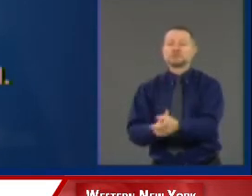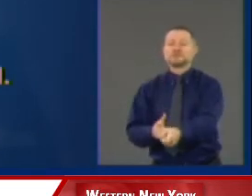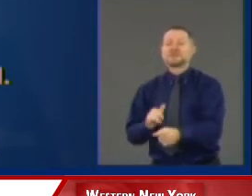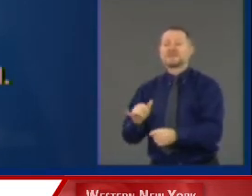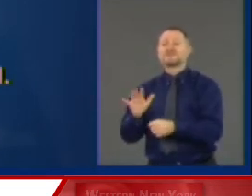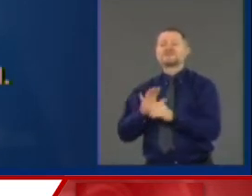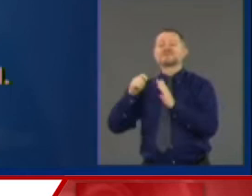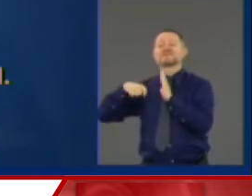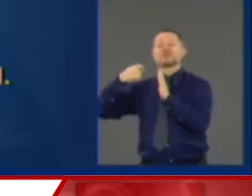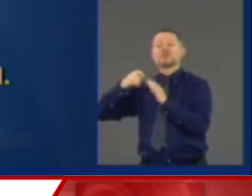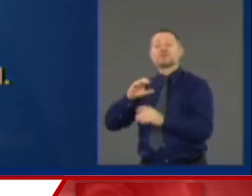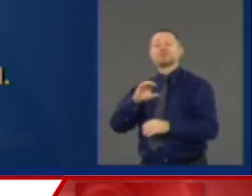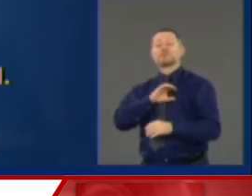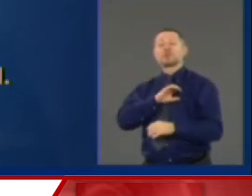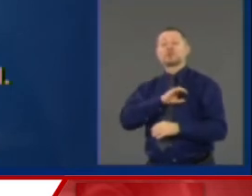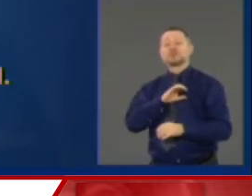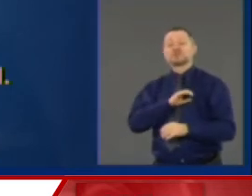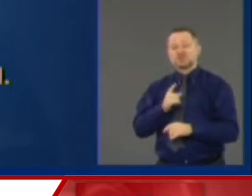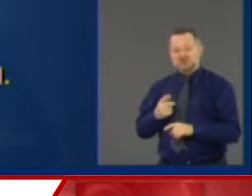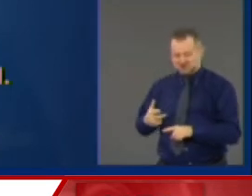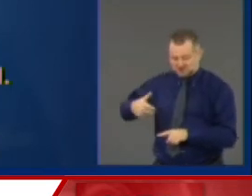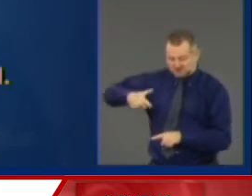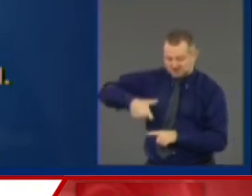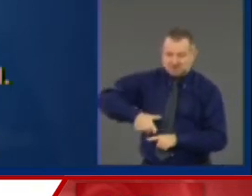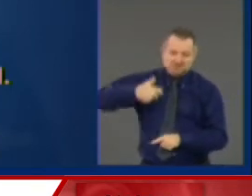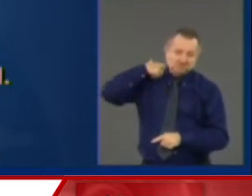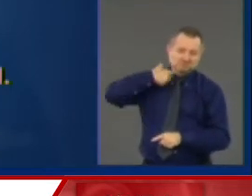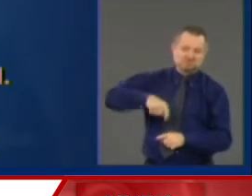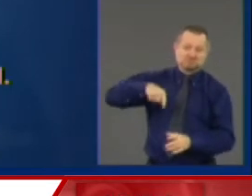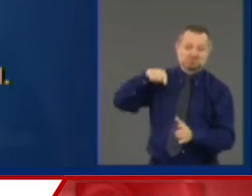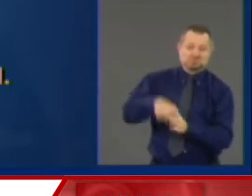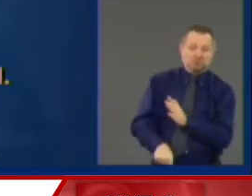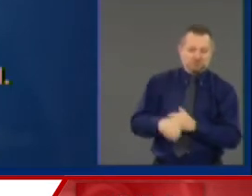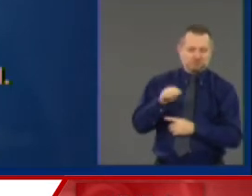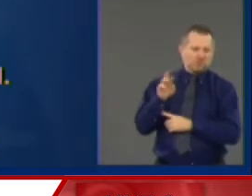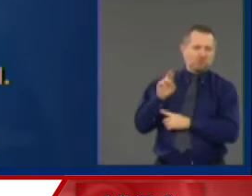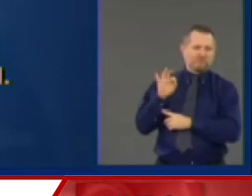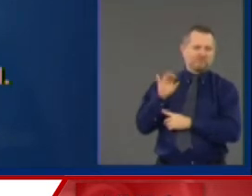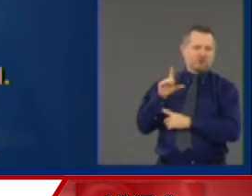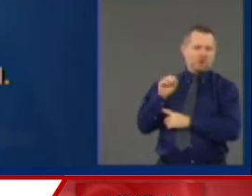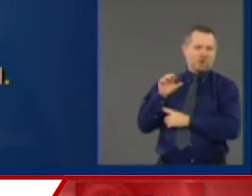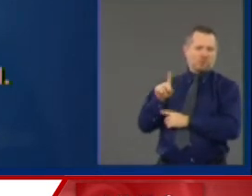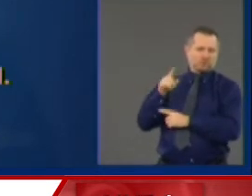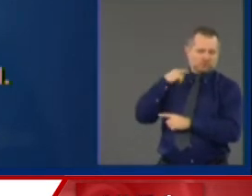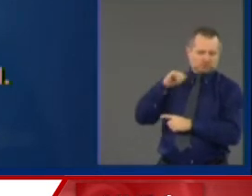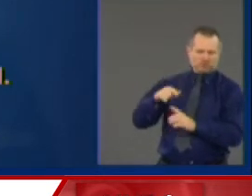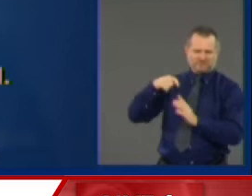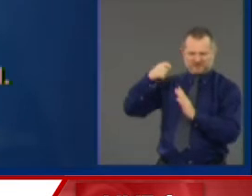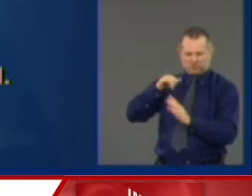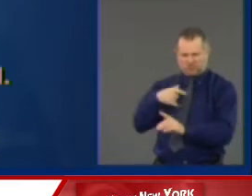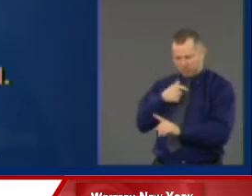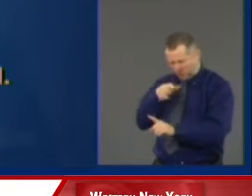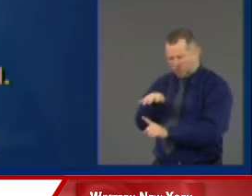officer killing Mr. Floyd. That's the video we want people watching.